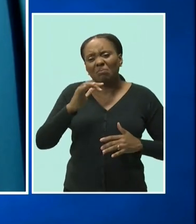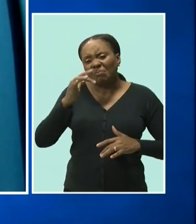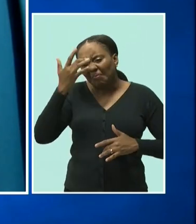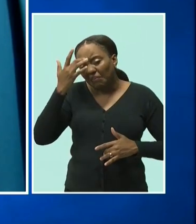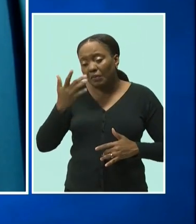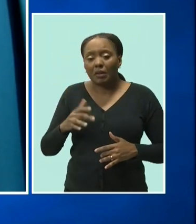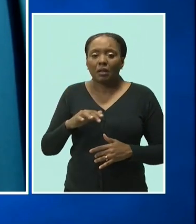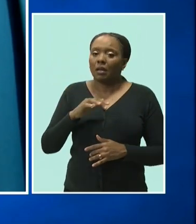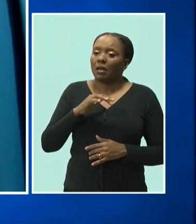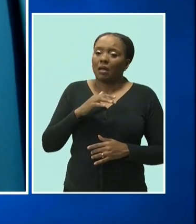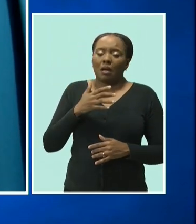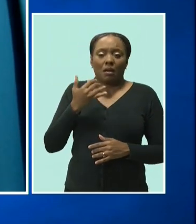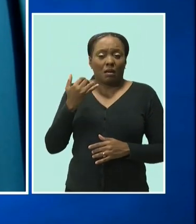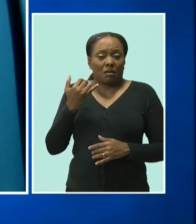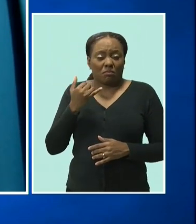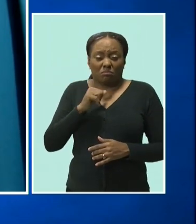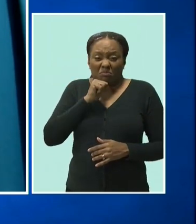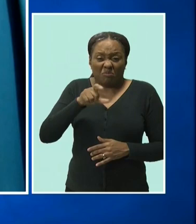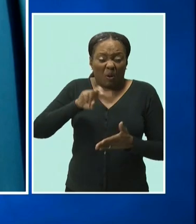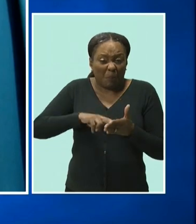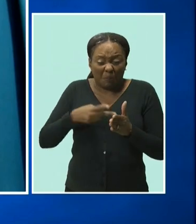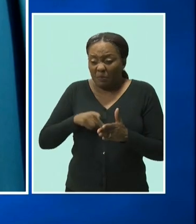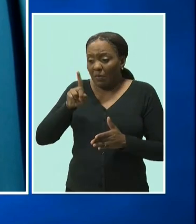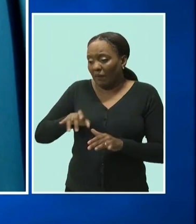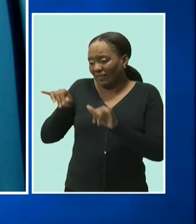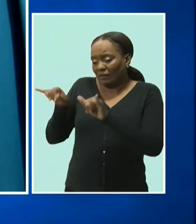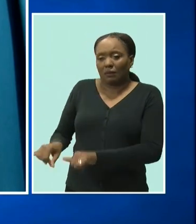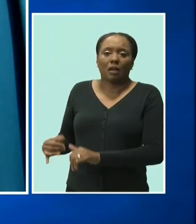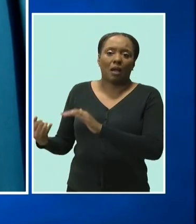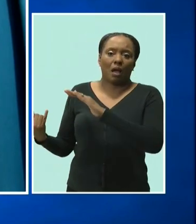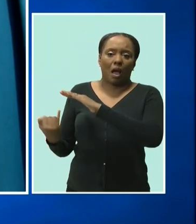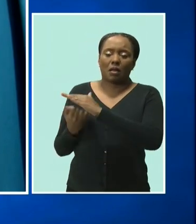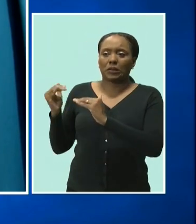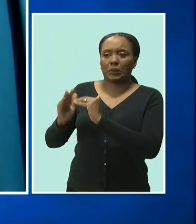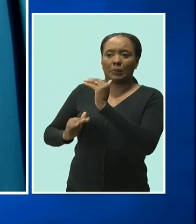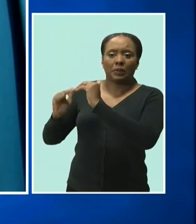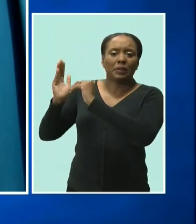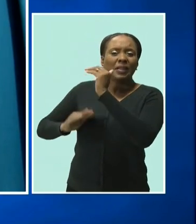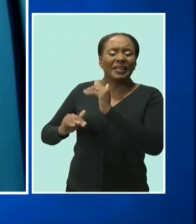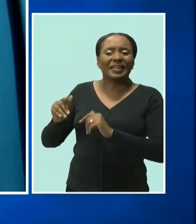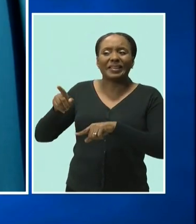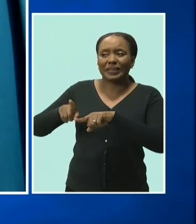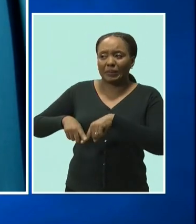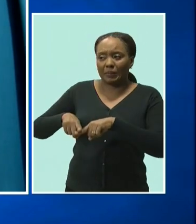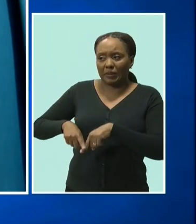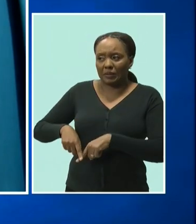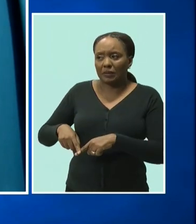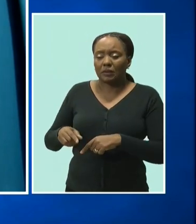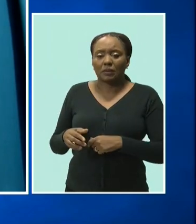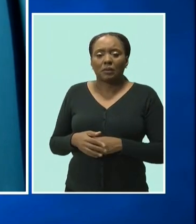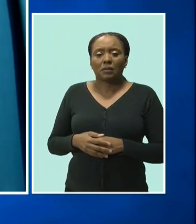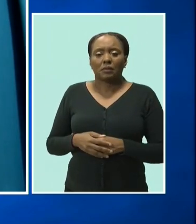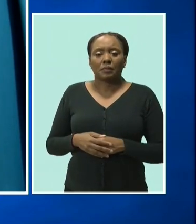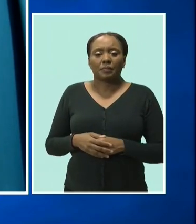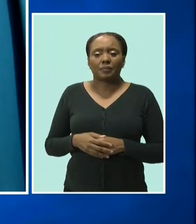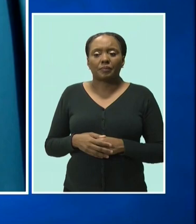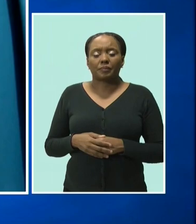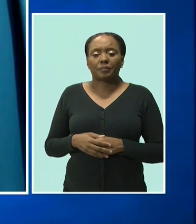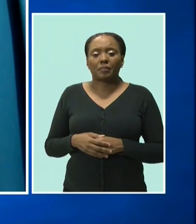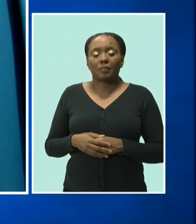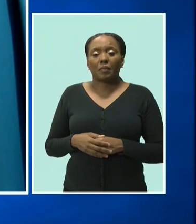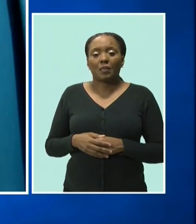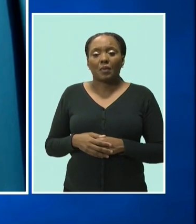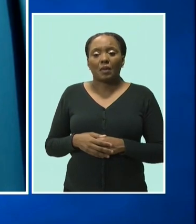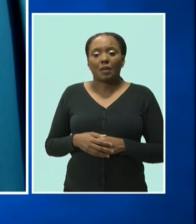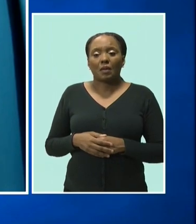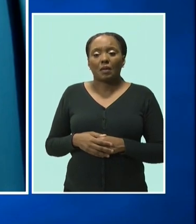at that designated color code for the entire duration of your illness. So my plea really is that